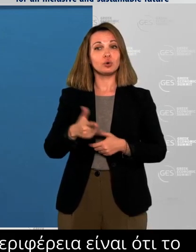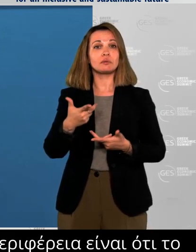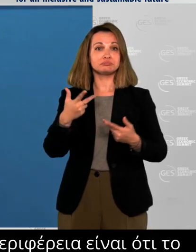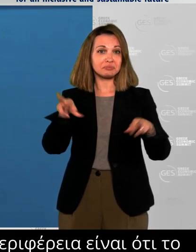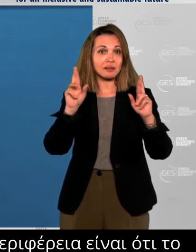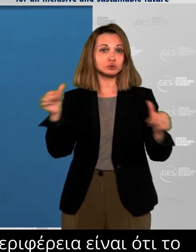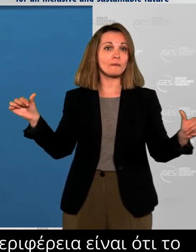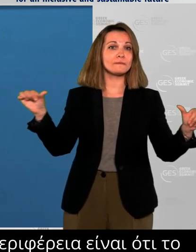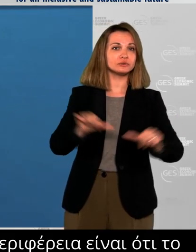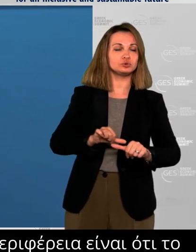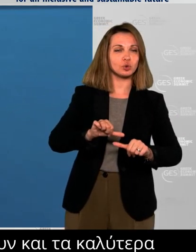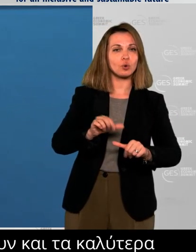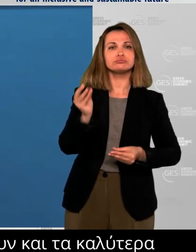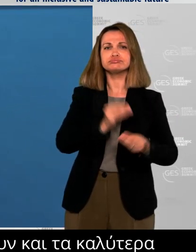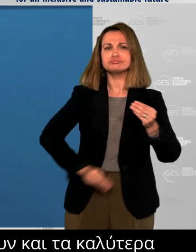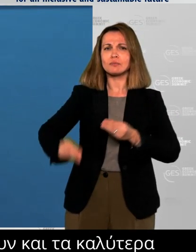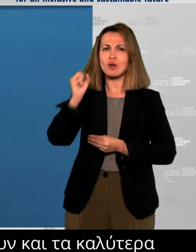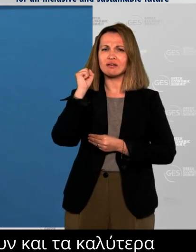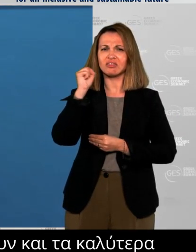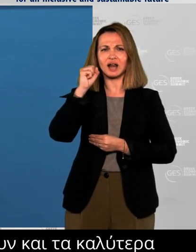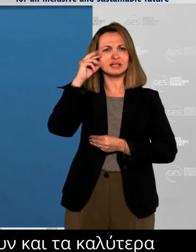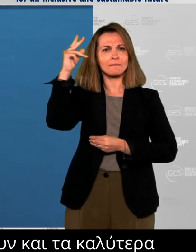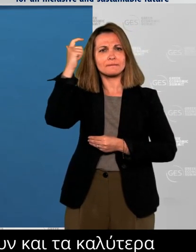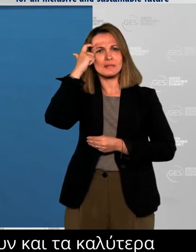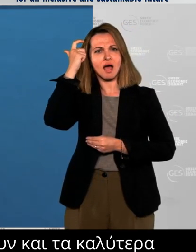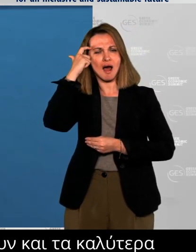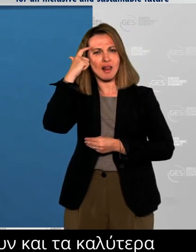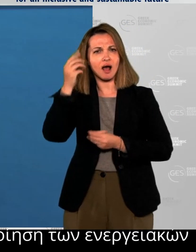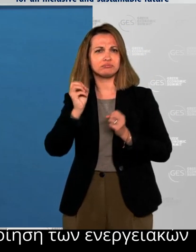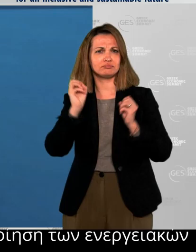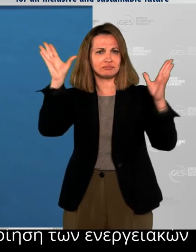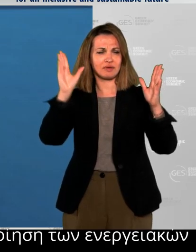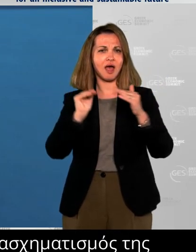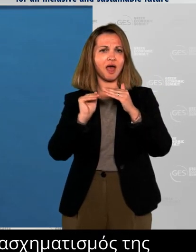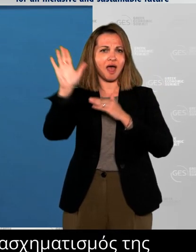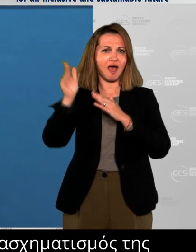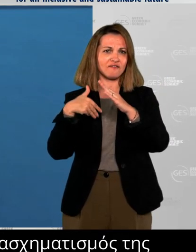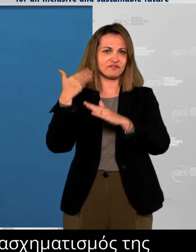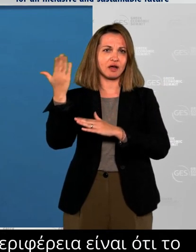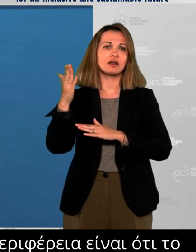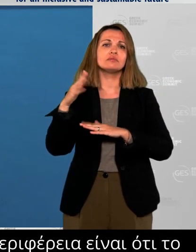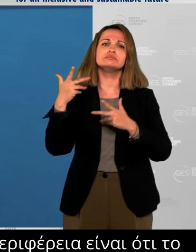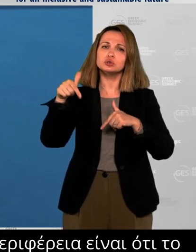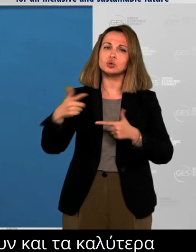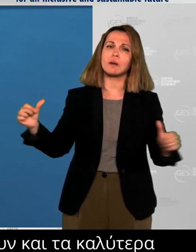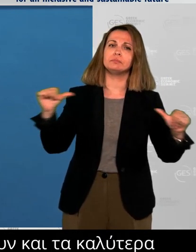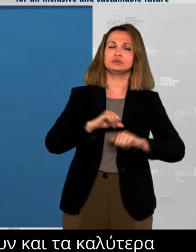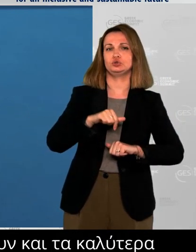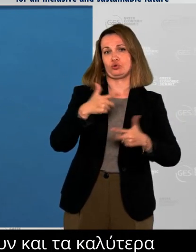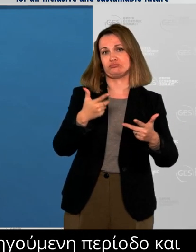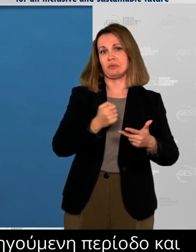expanding international connections through the Eastern Mediterranean and beyond. When the United States and Greece work together,